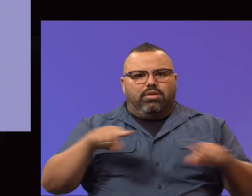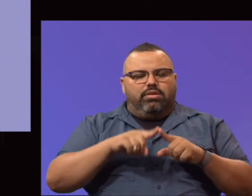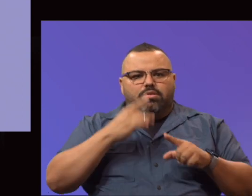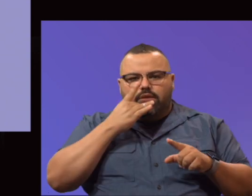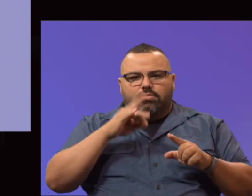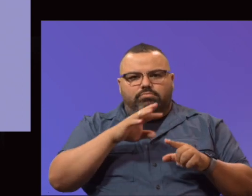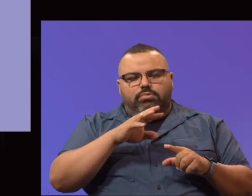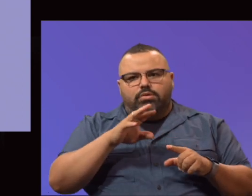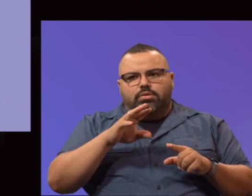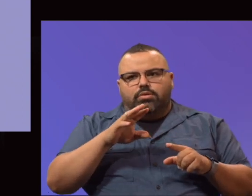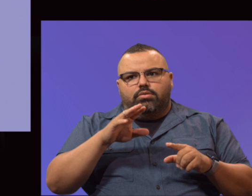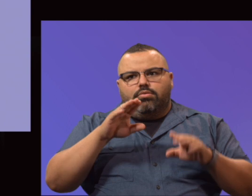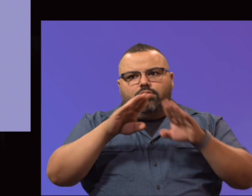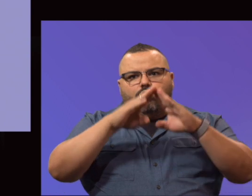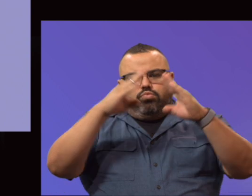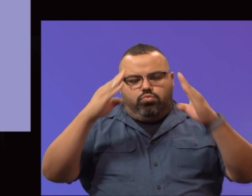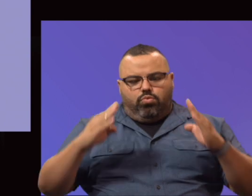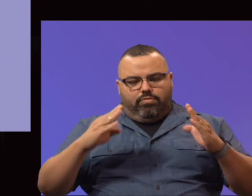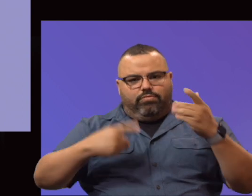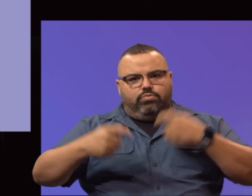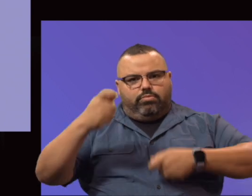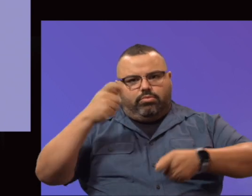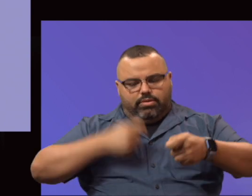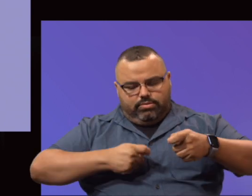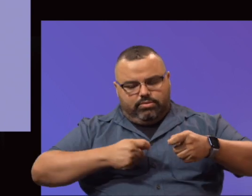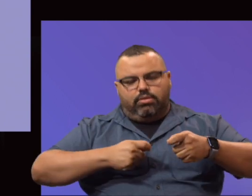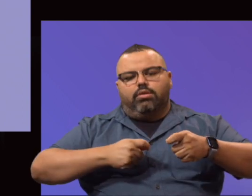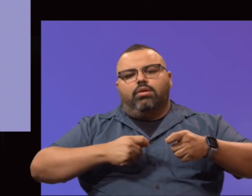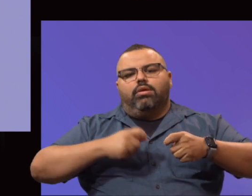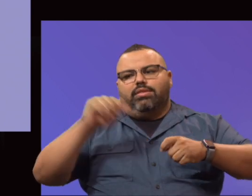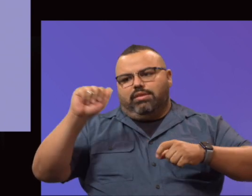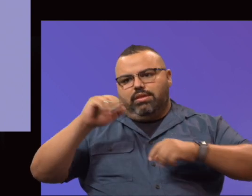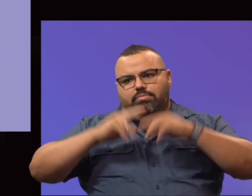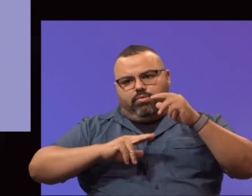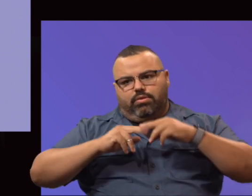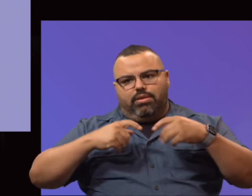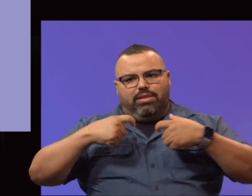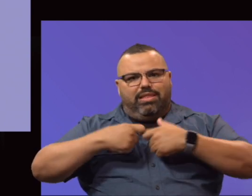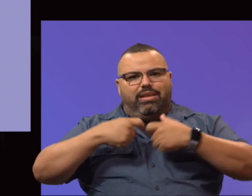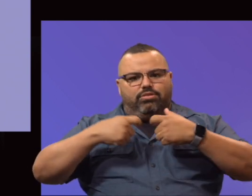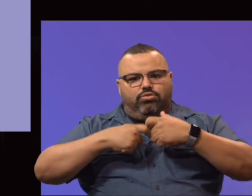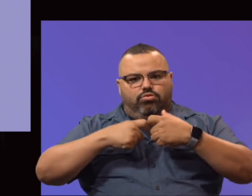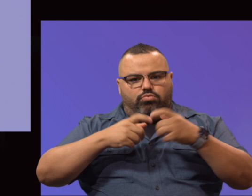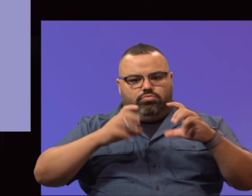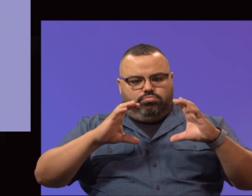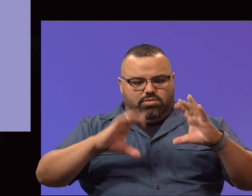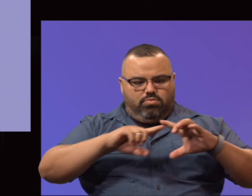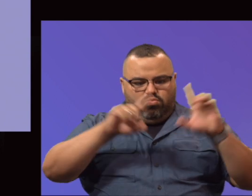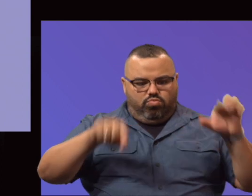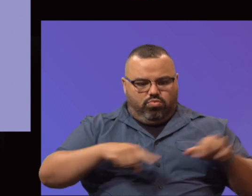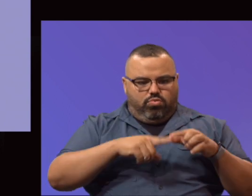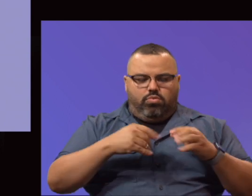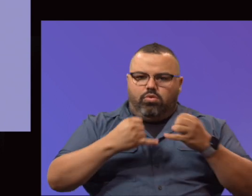unit was replaced on the A building. The electrical transformer and underground power wire replacement. The